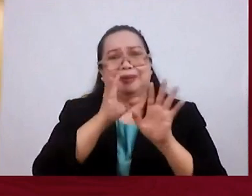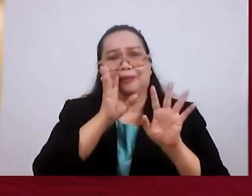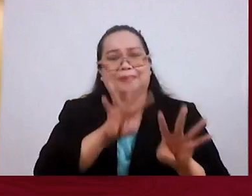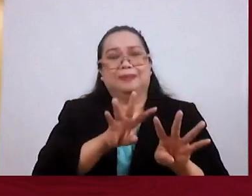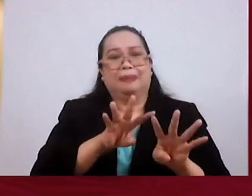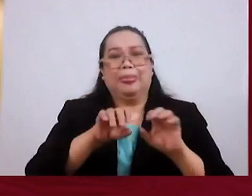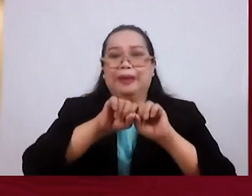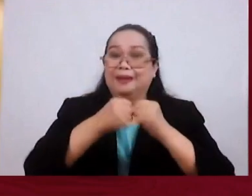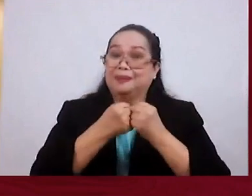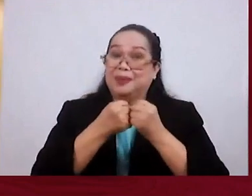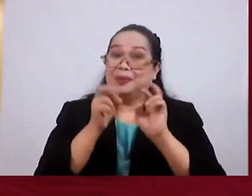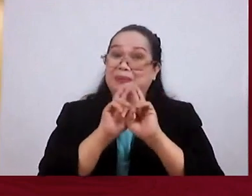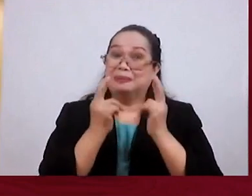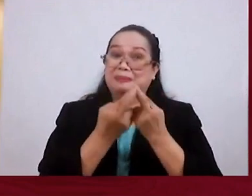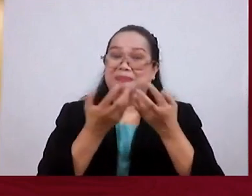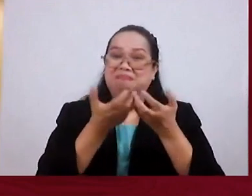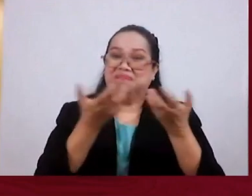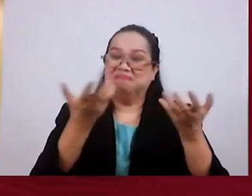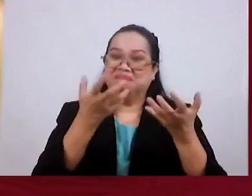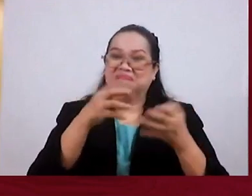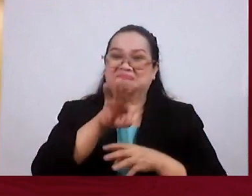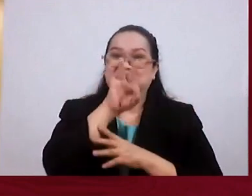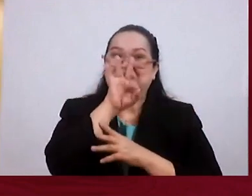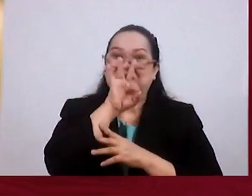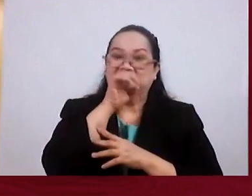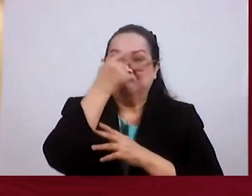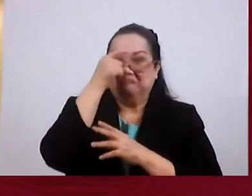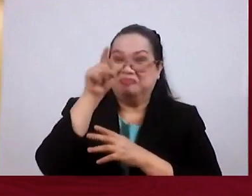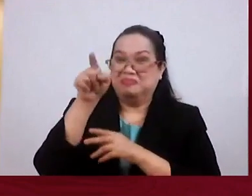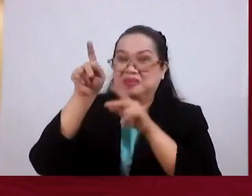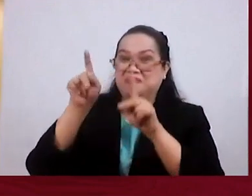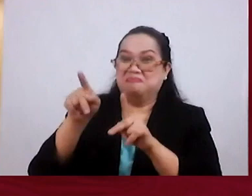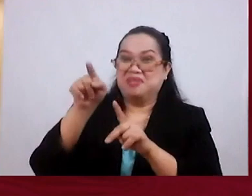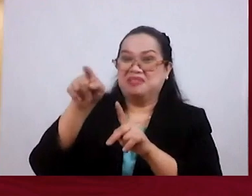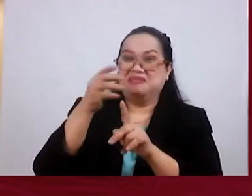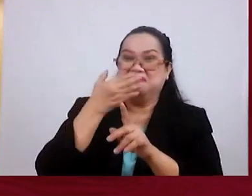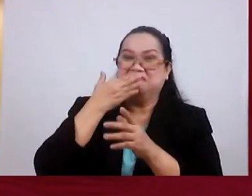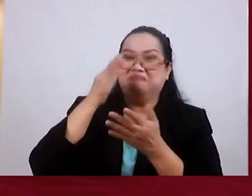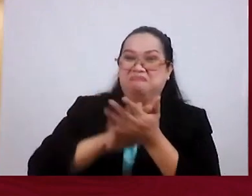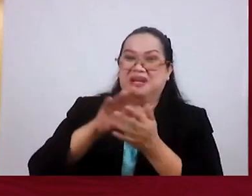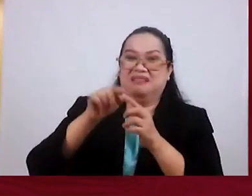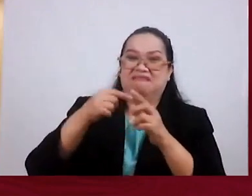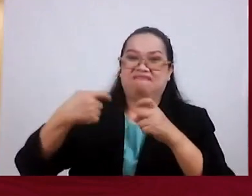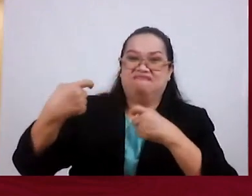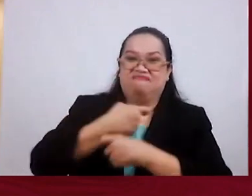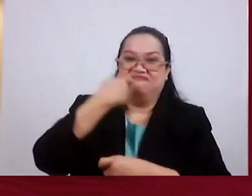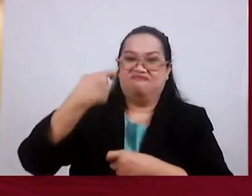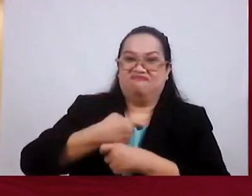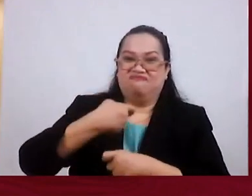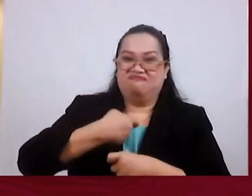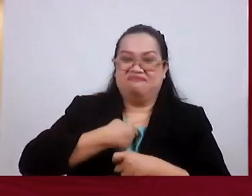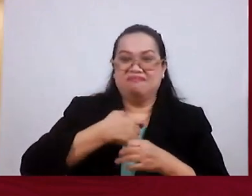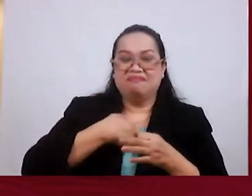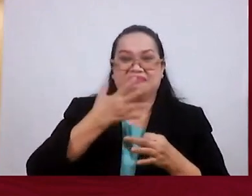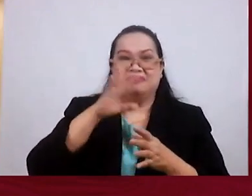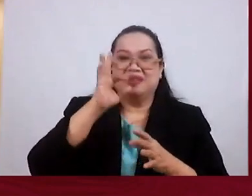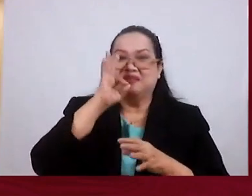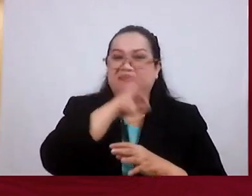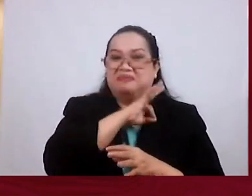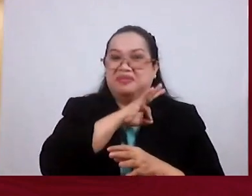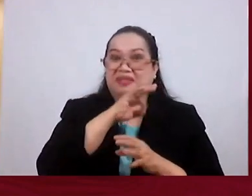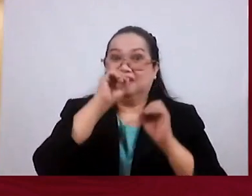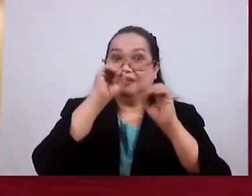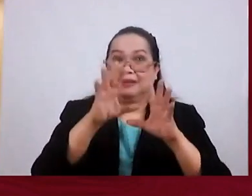Broken Relationships You Stumble Because Of Somebody Some Church Leader Some False Teacher